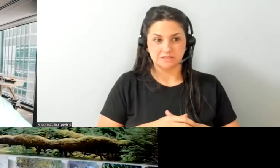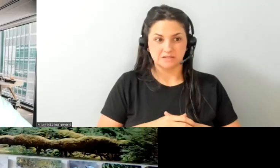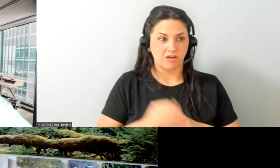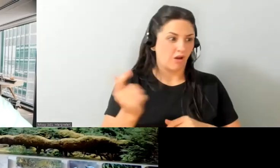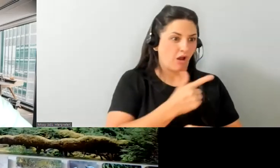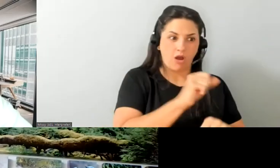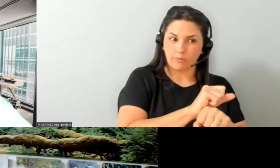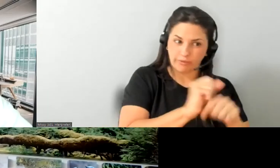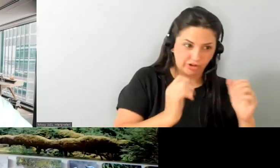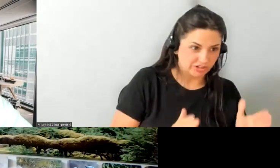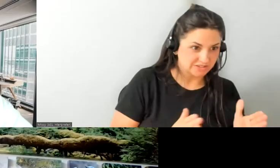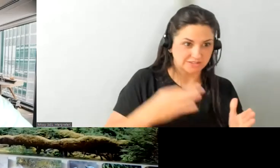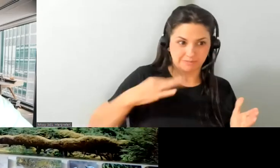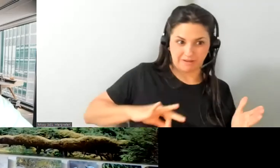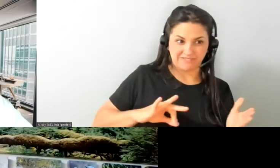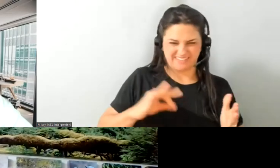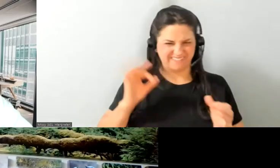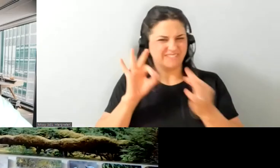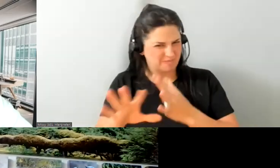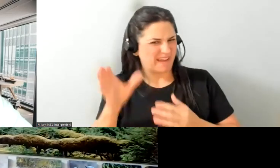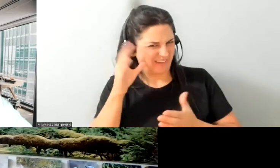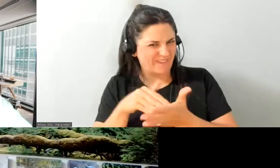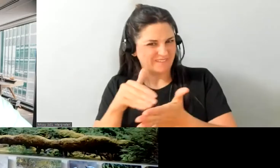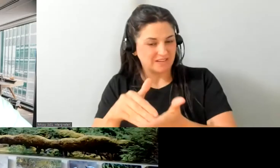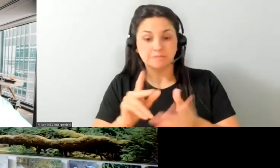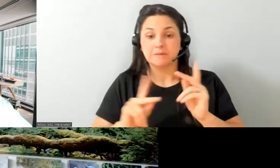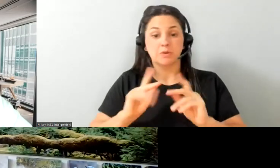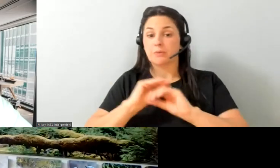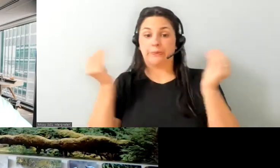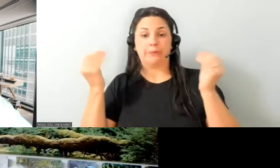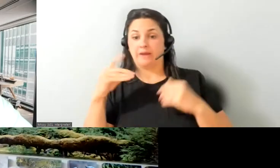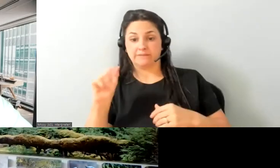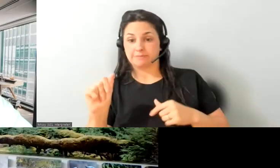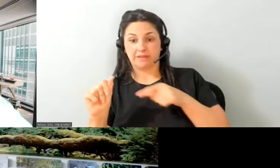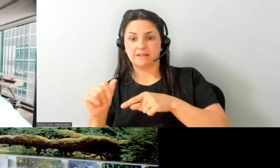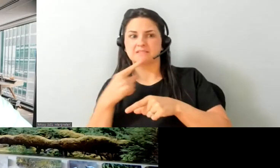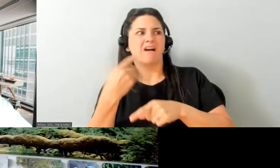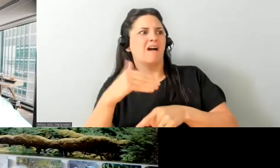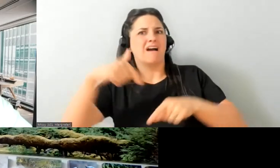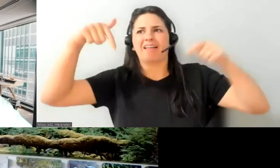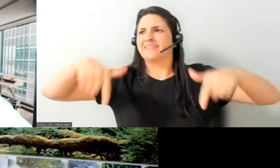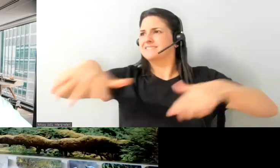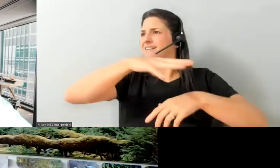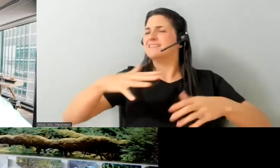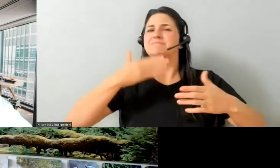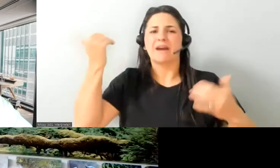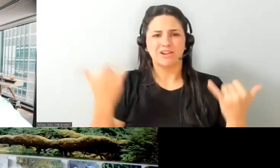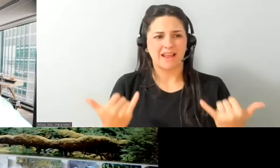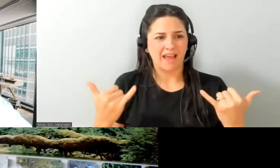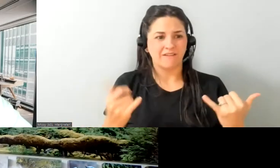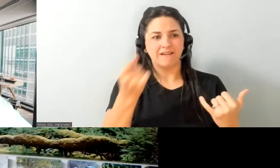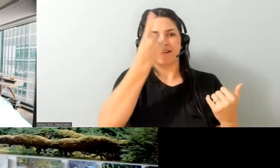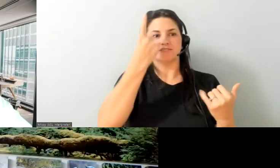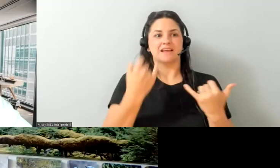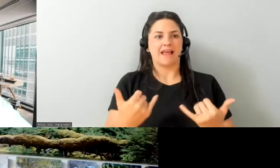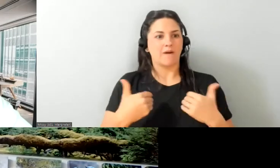this is the feedback we always get people who don't identify as able to come out and saying this is so much better now this meeting i understand why